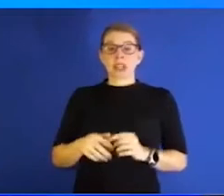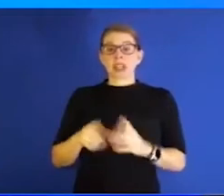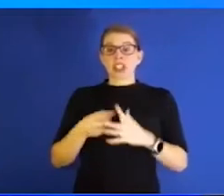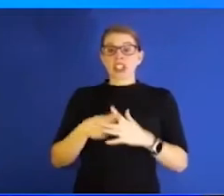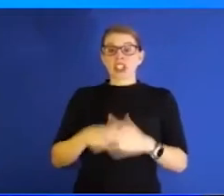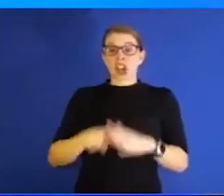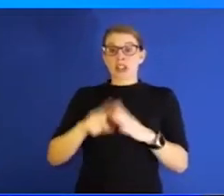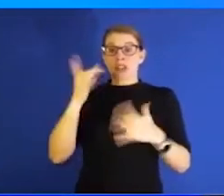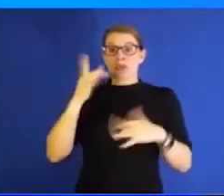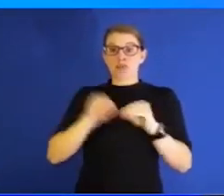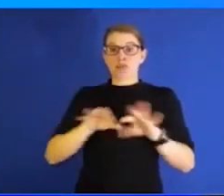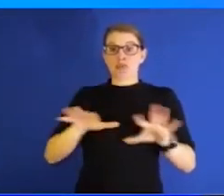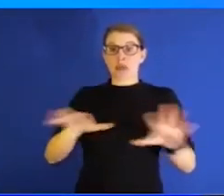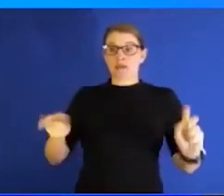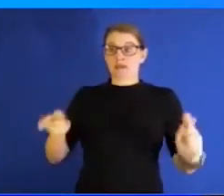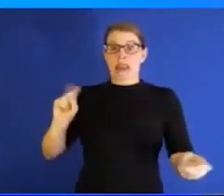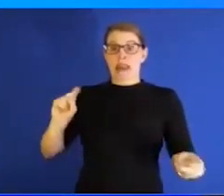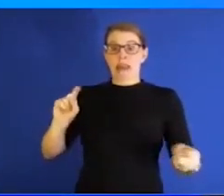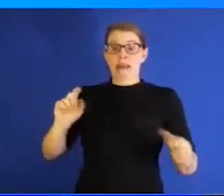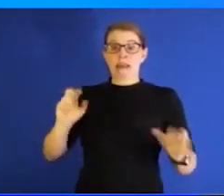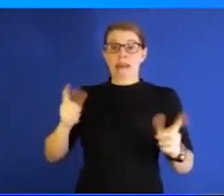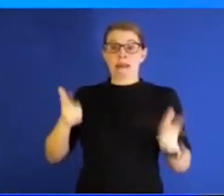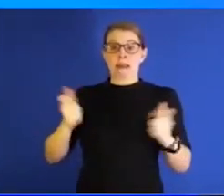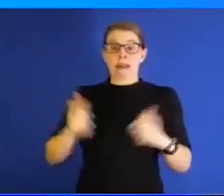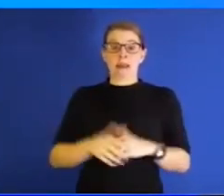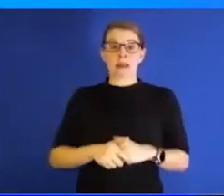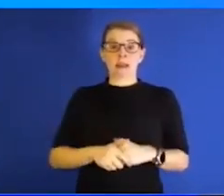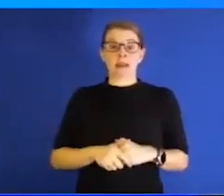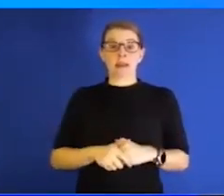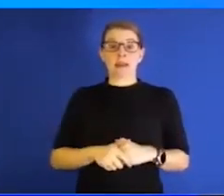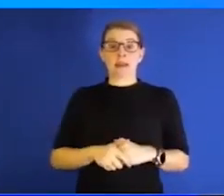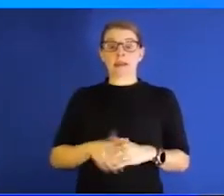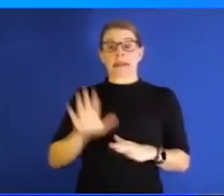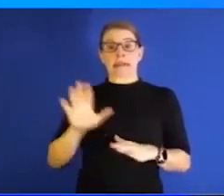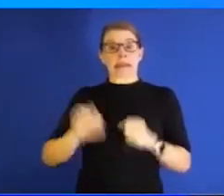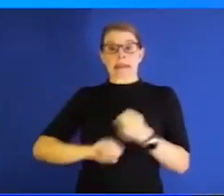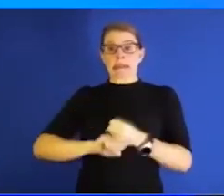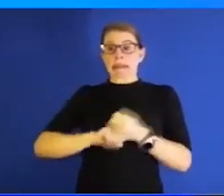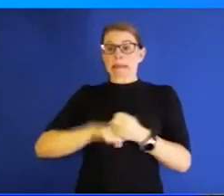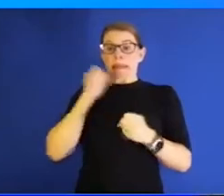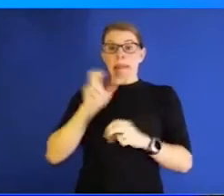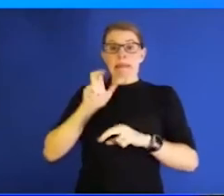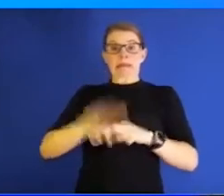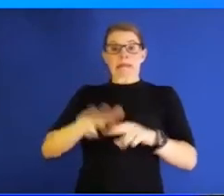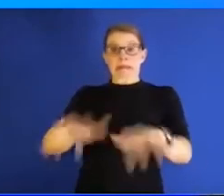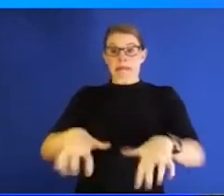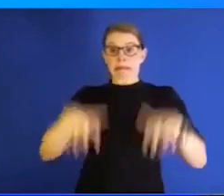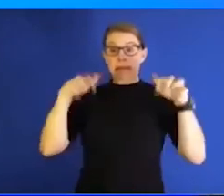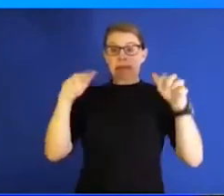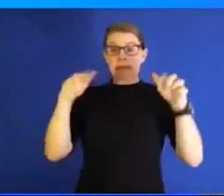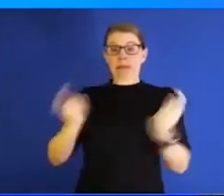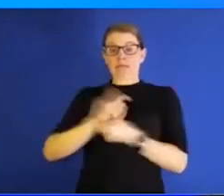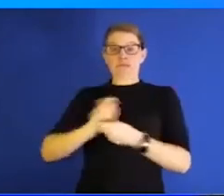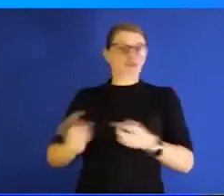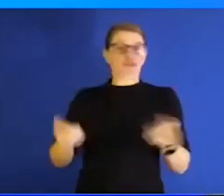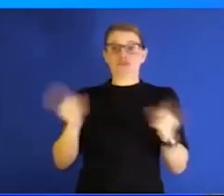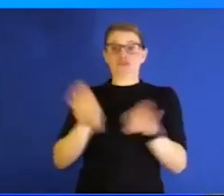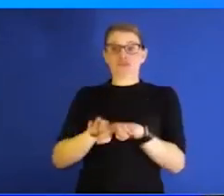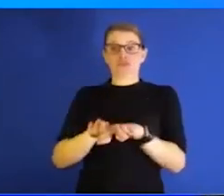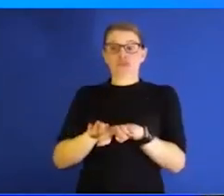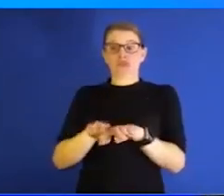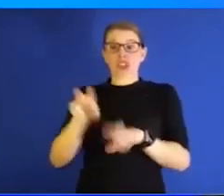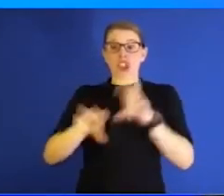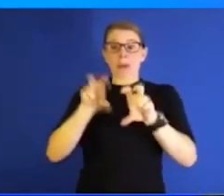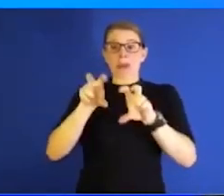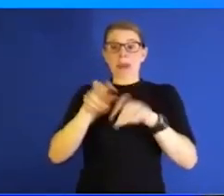decision was not to have fans at the Big 12 tournament, which evolved very quickly into just shutting down the tournament, which evolved very